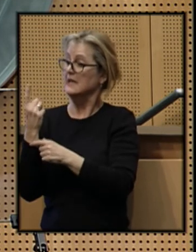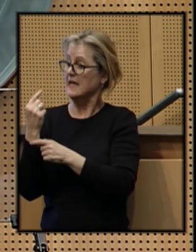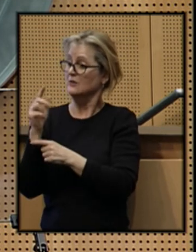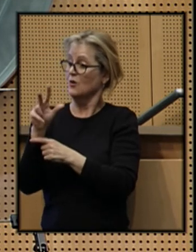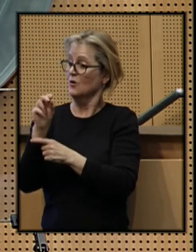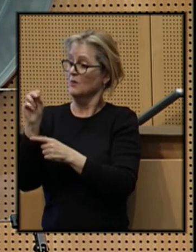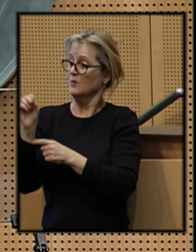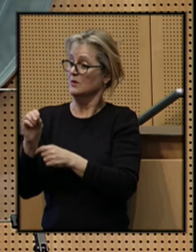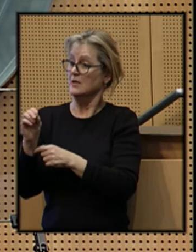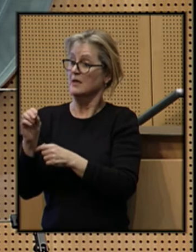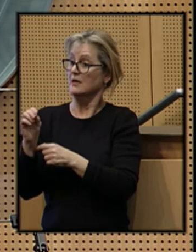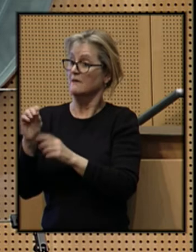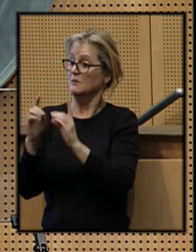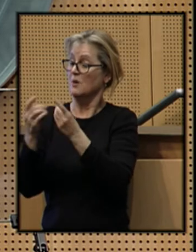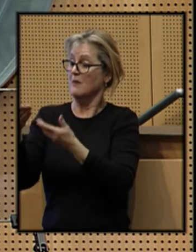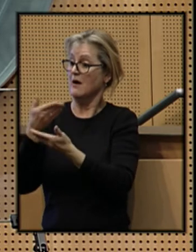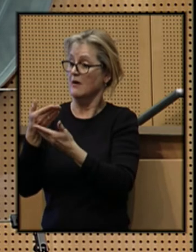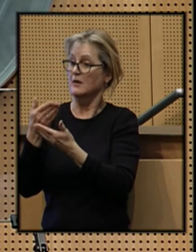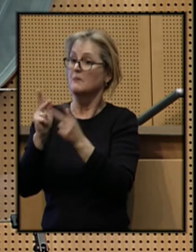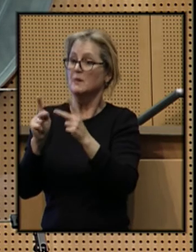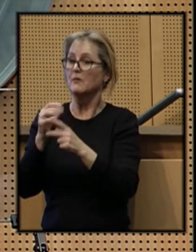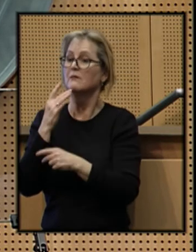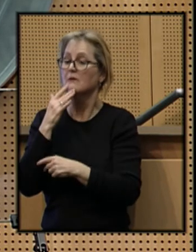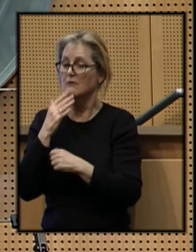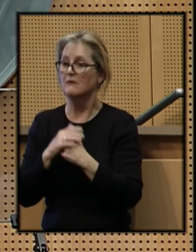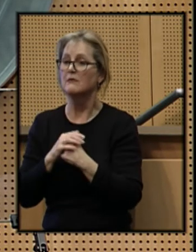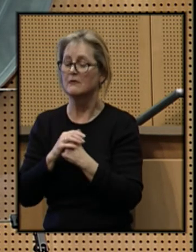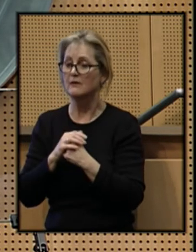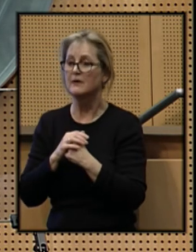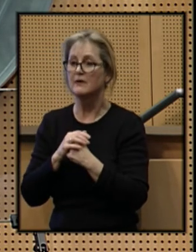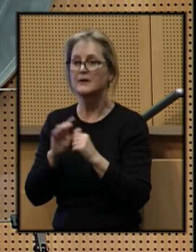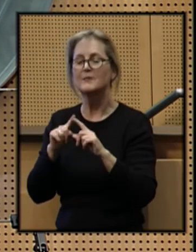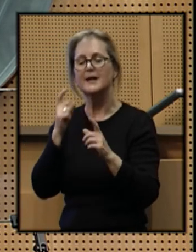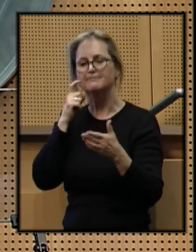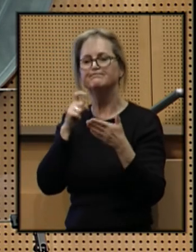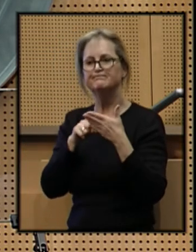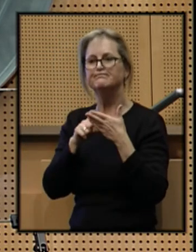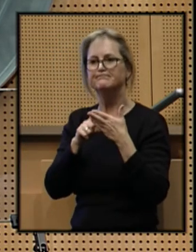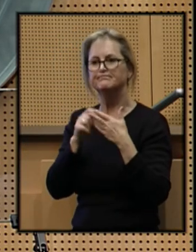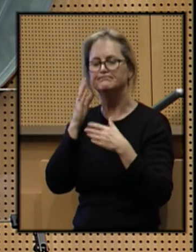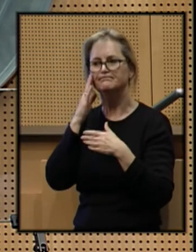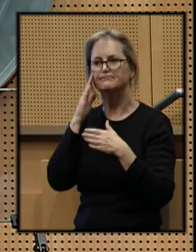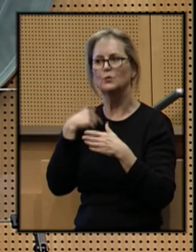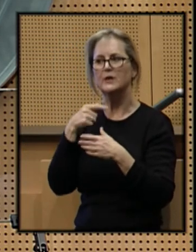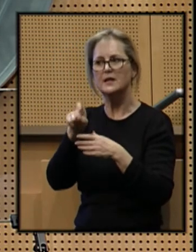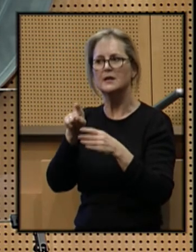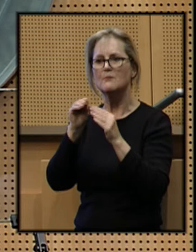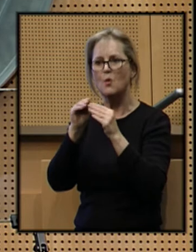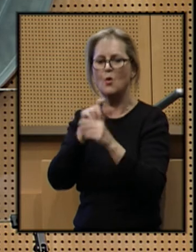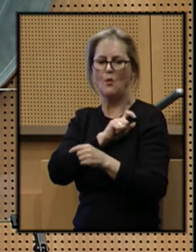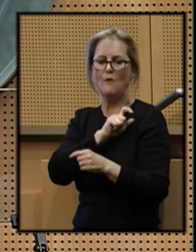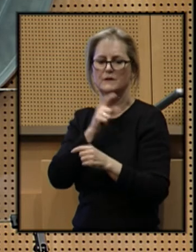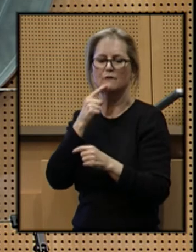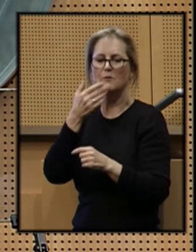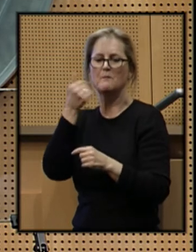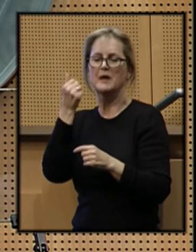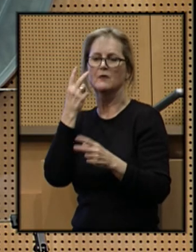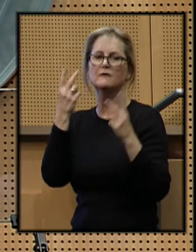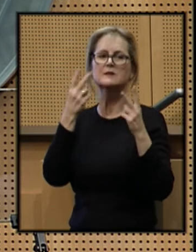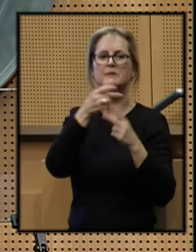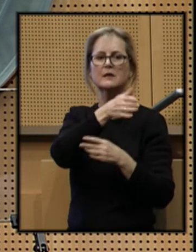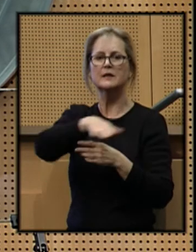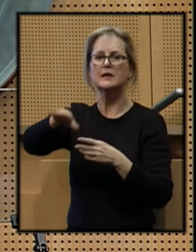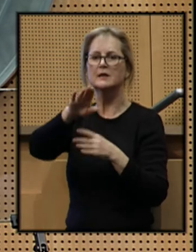of the department's hires were people of color. But I recognize that we need more officers for better visibility